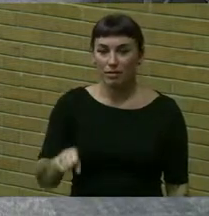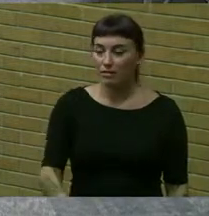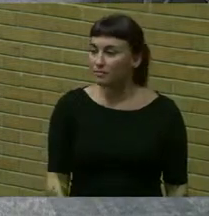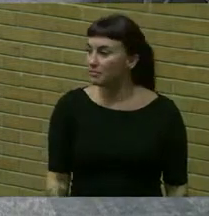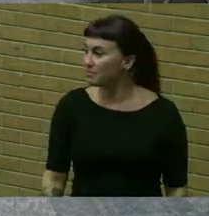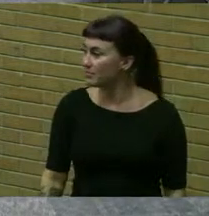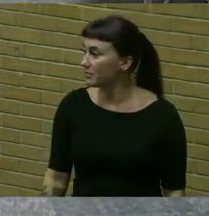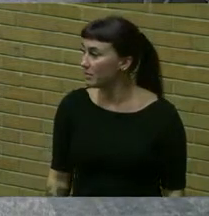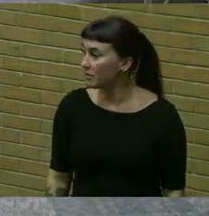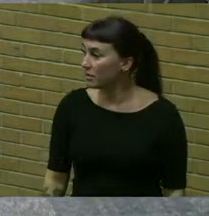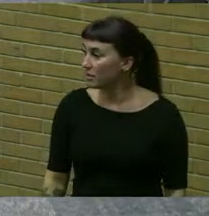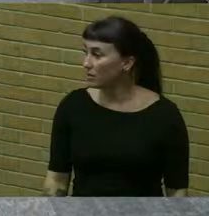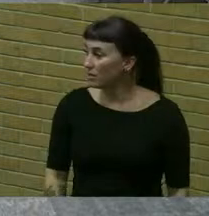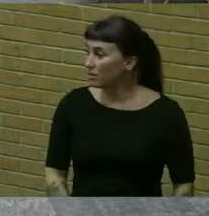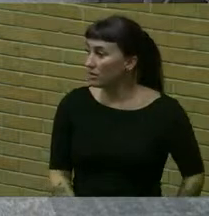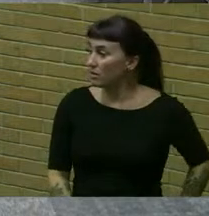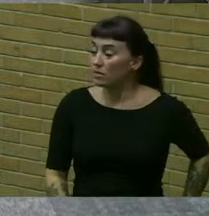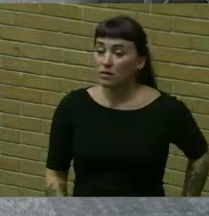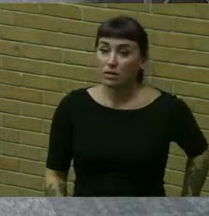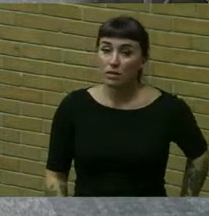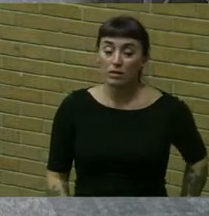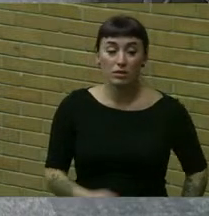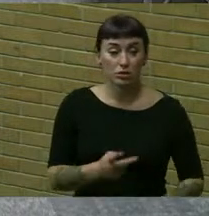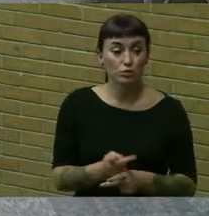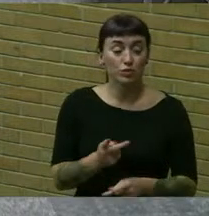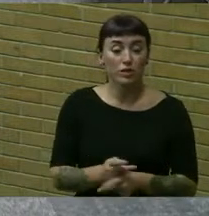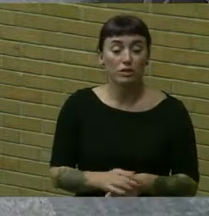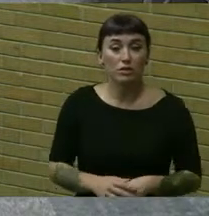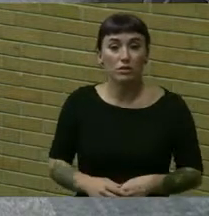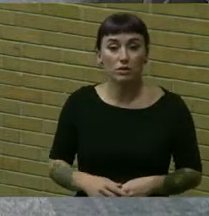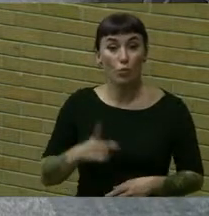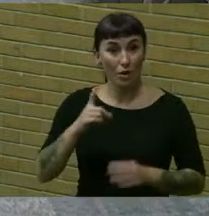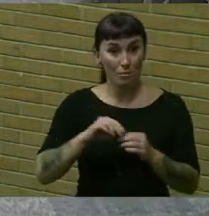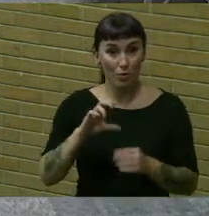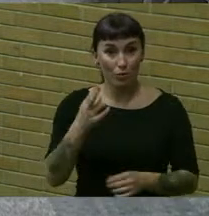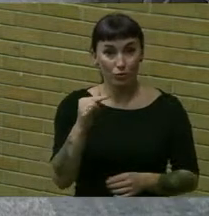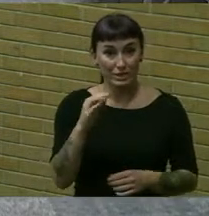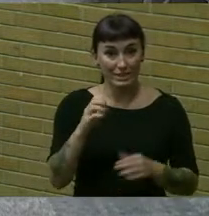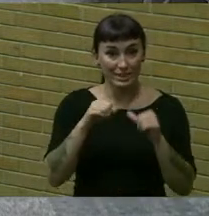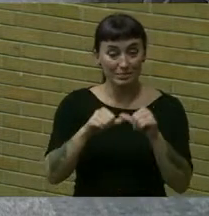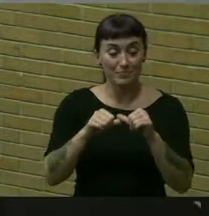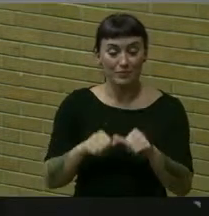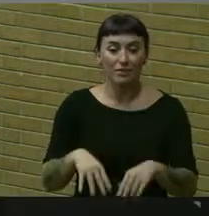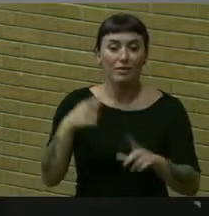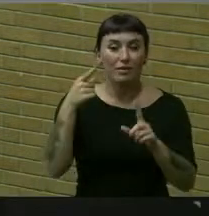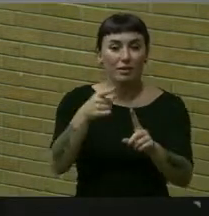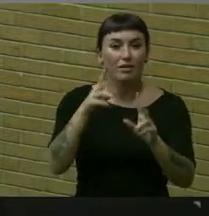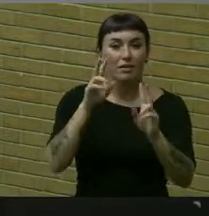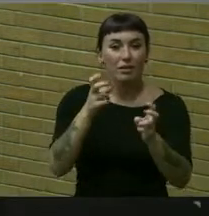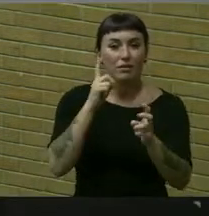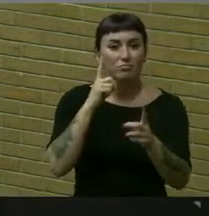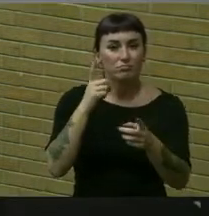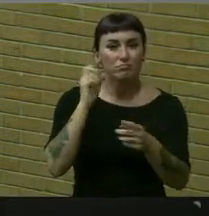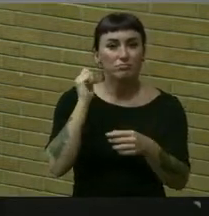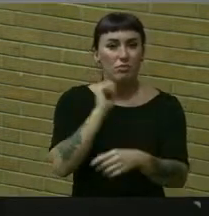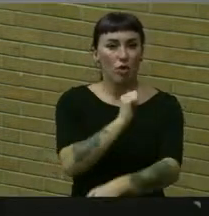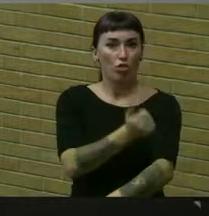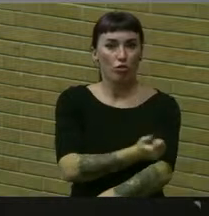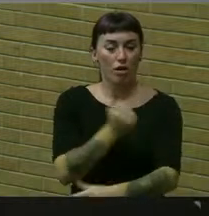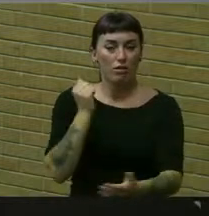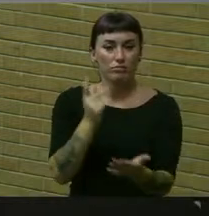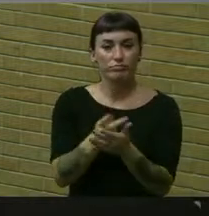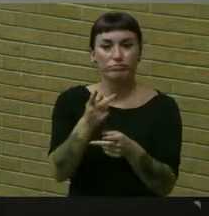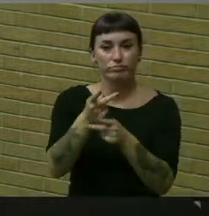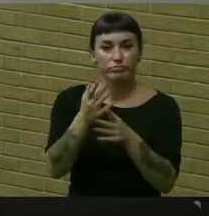manna aye um one more christine the next matter seeks to authorize the supervisor